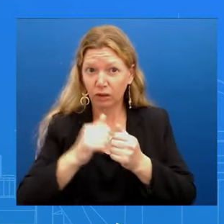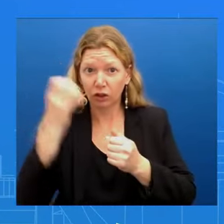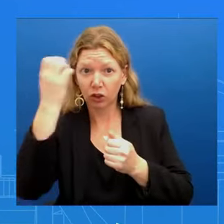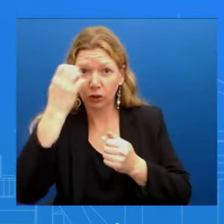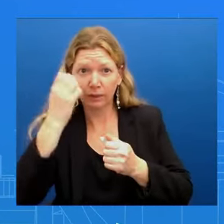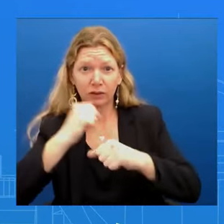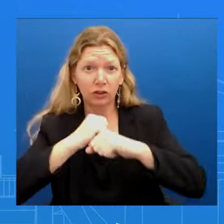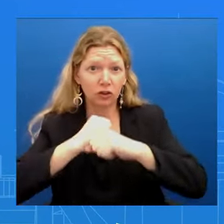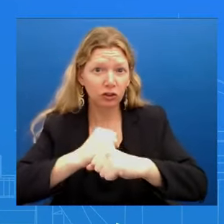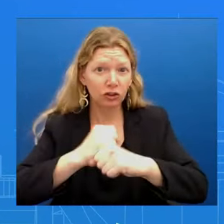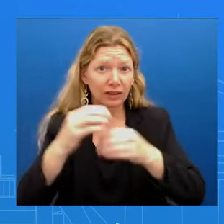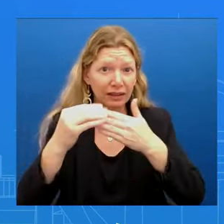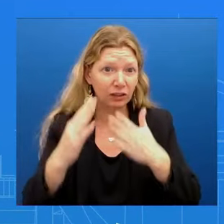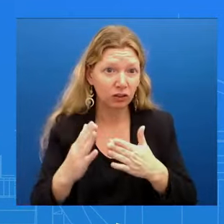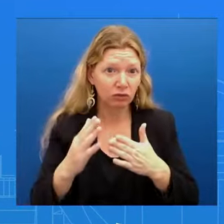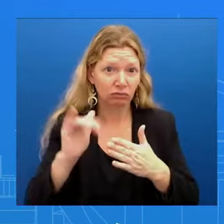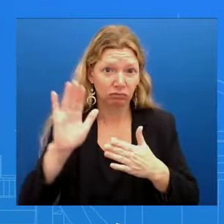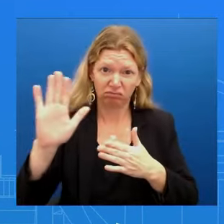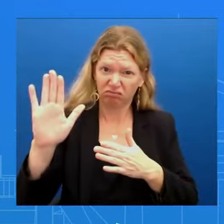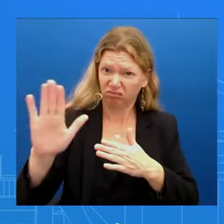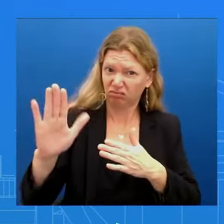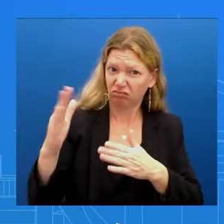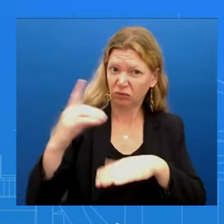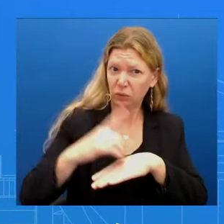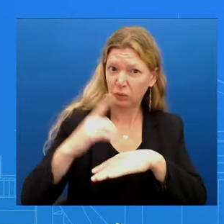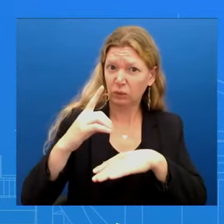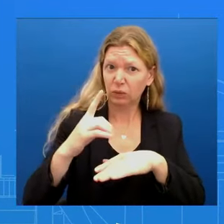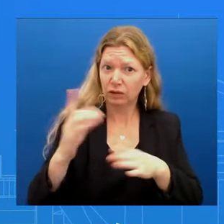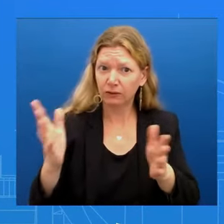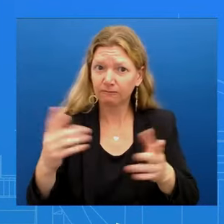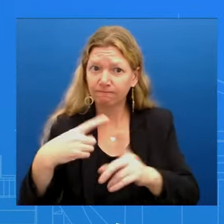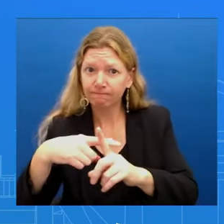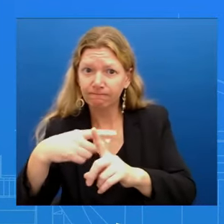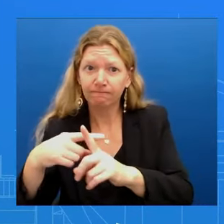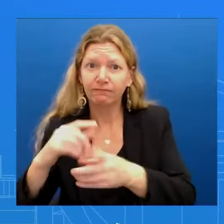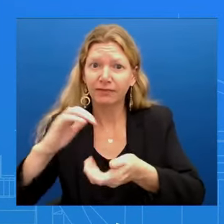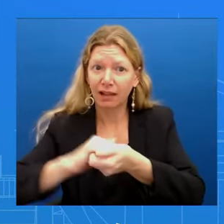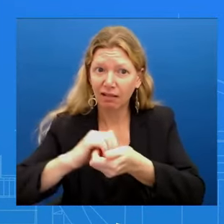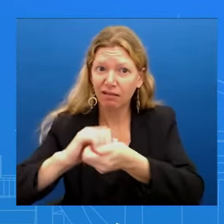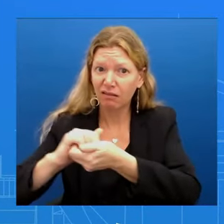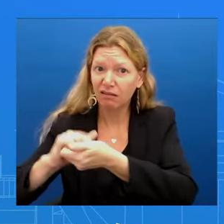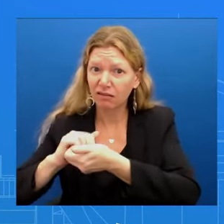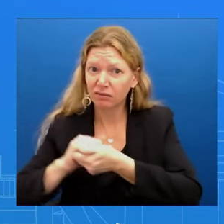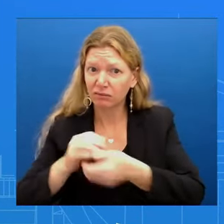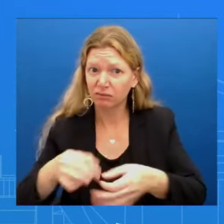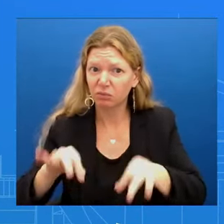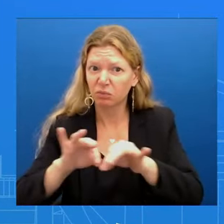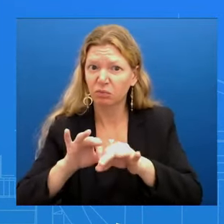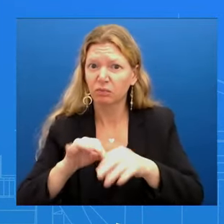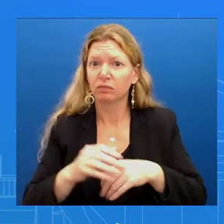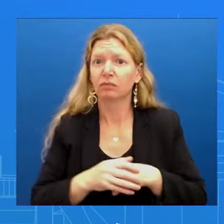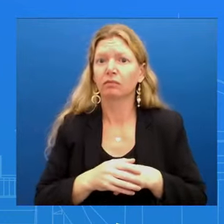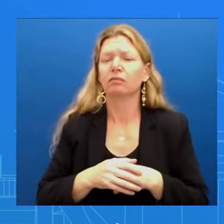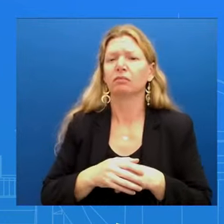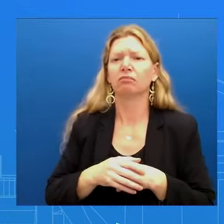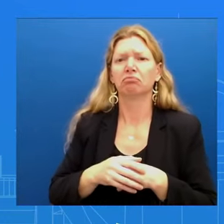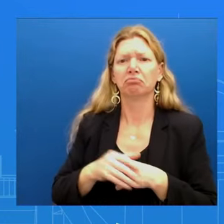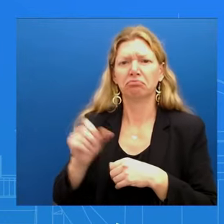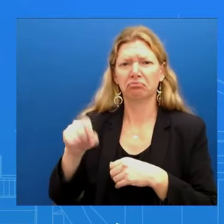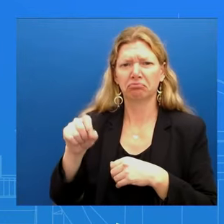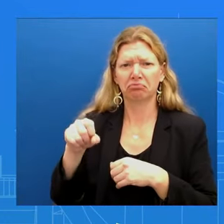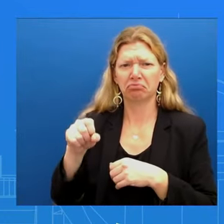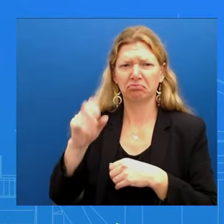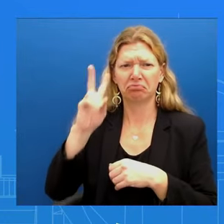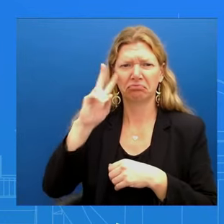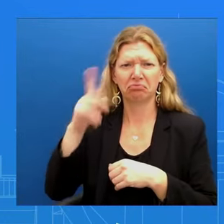a force here? I have no doubt that the Vice President will take the opportunity while she's in Munich Not only to talk about how this administration